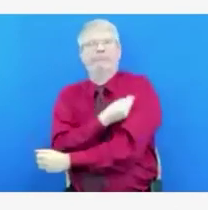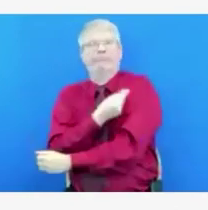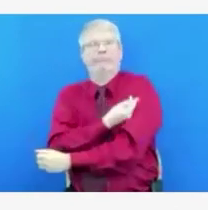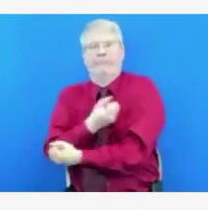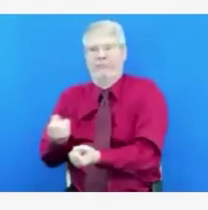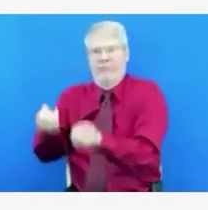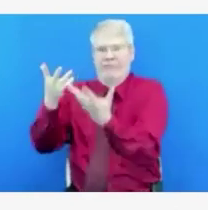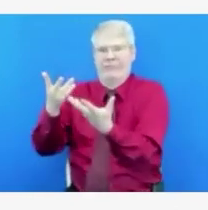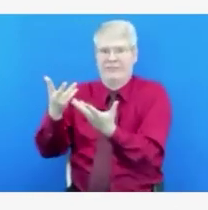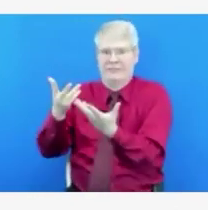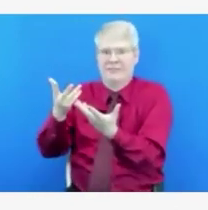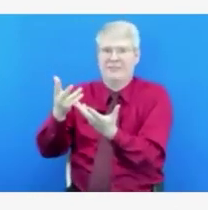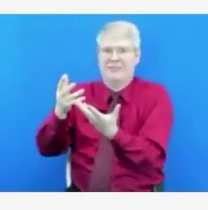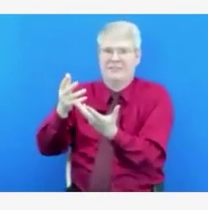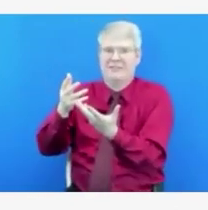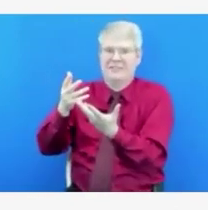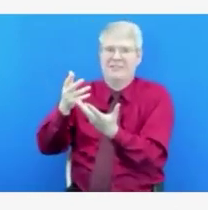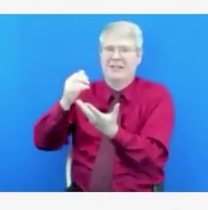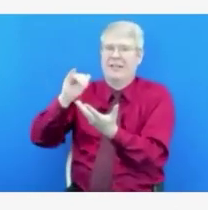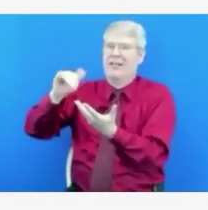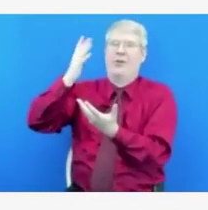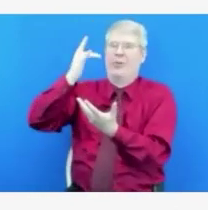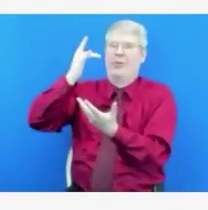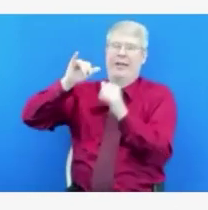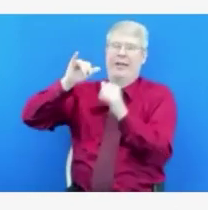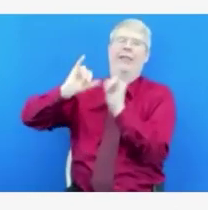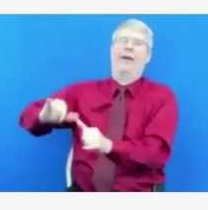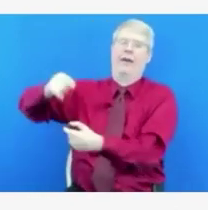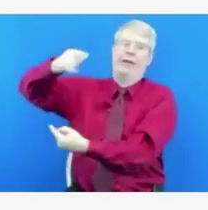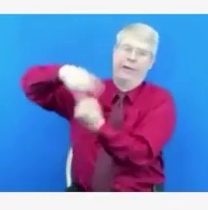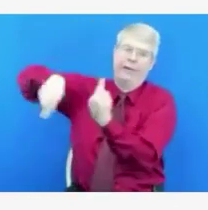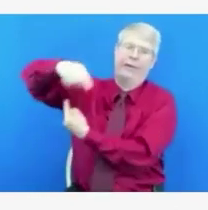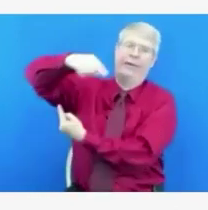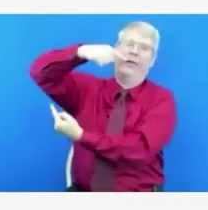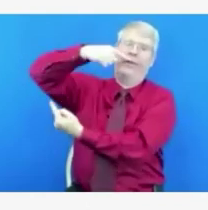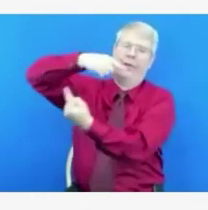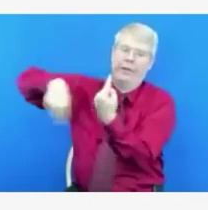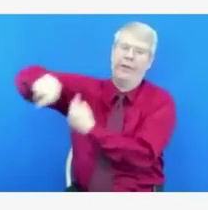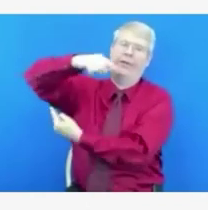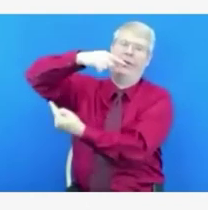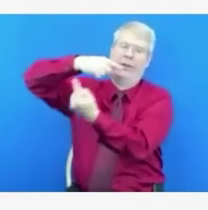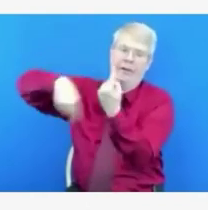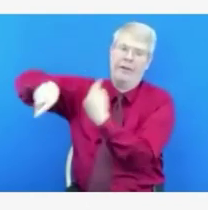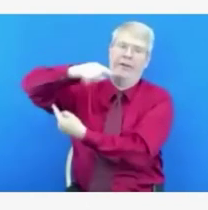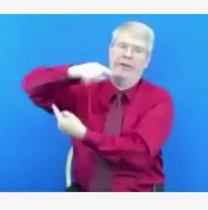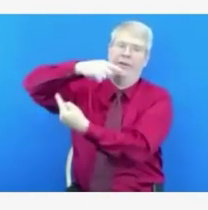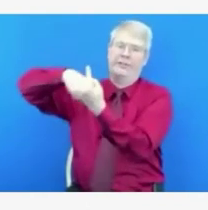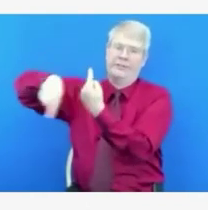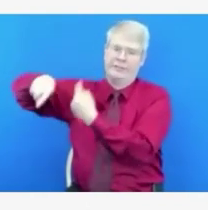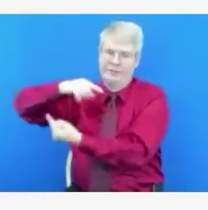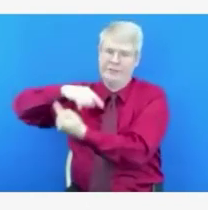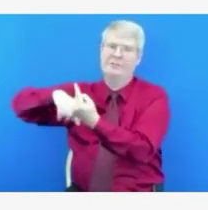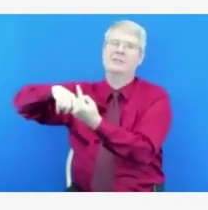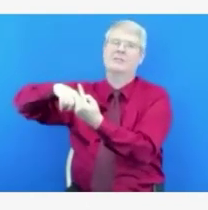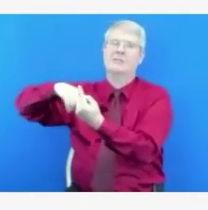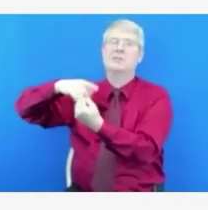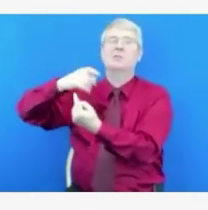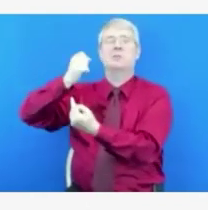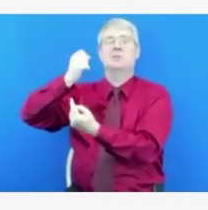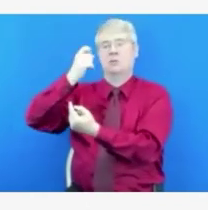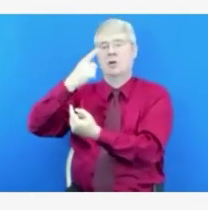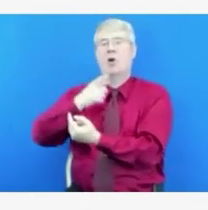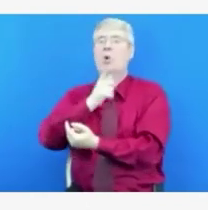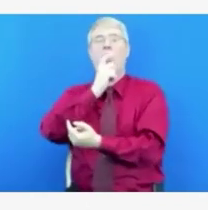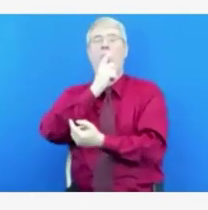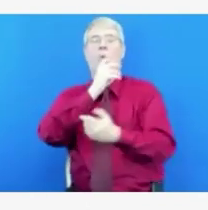course. It varies depending on what age group you look at with our seniors being more likely to be vaccinated. But if flu is any sort of